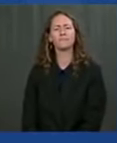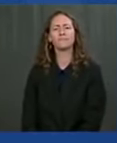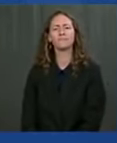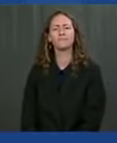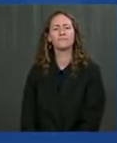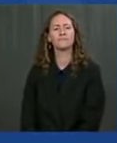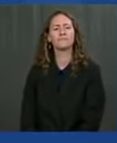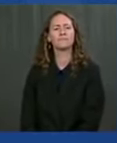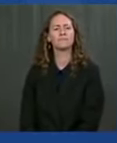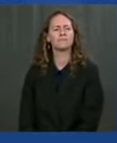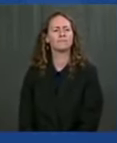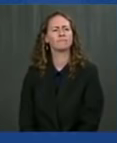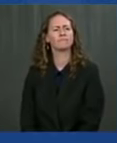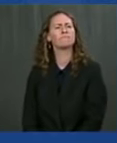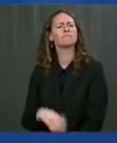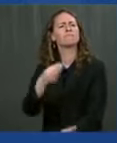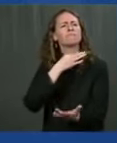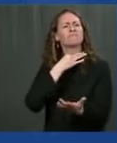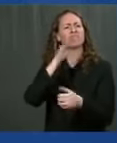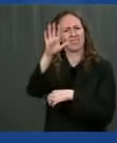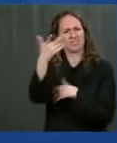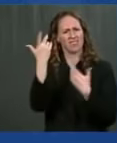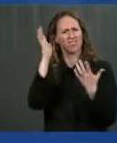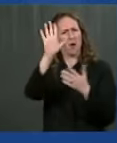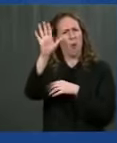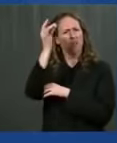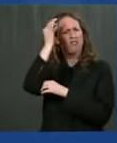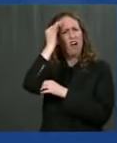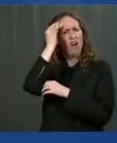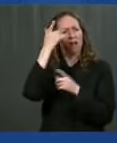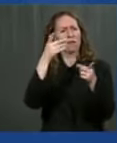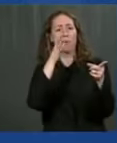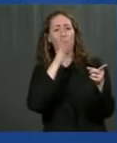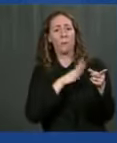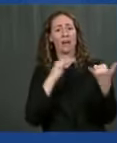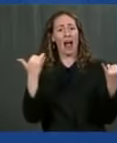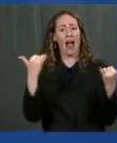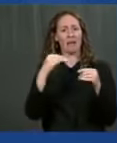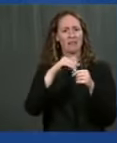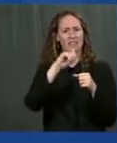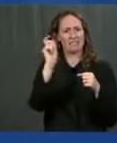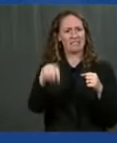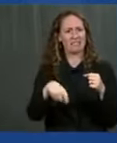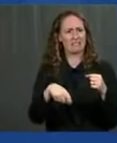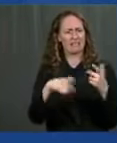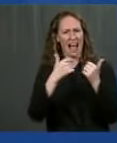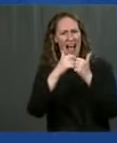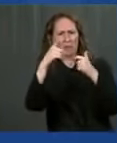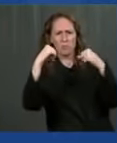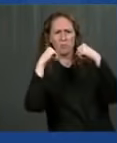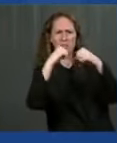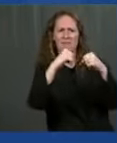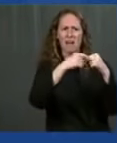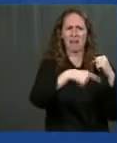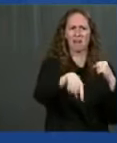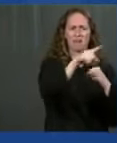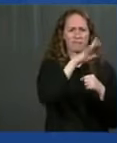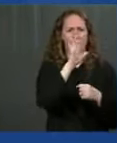women in Texas? And what can your administration do to protect abortion rights on a federal level?